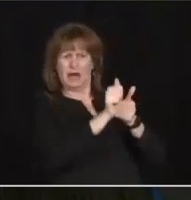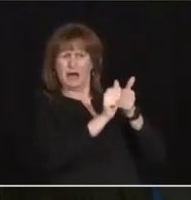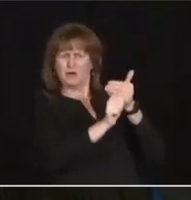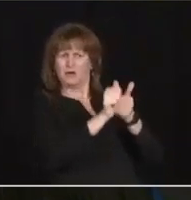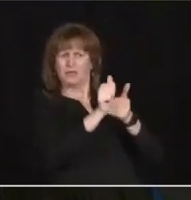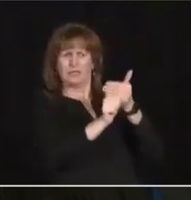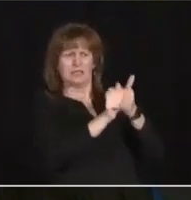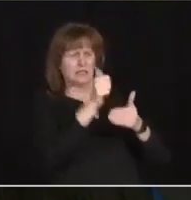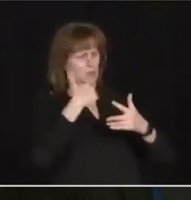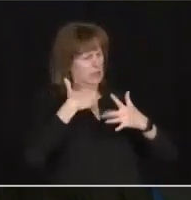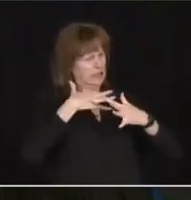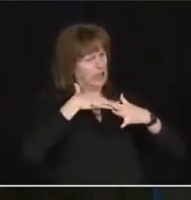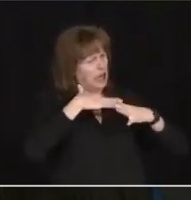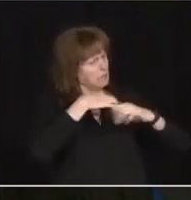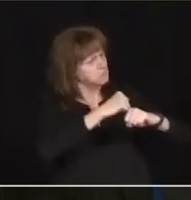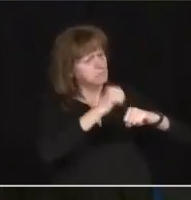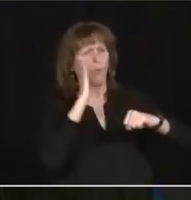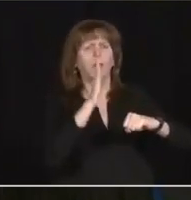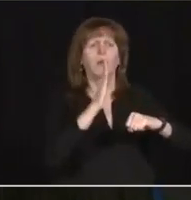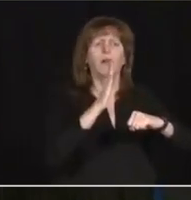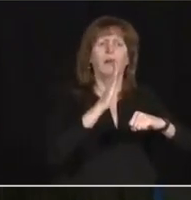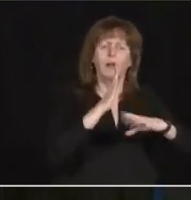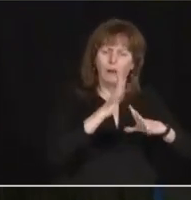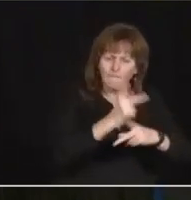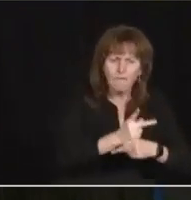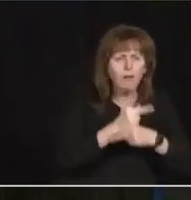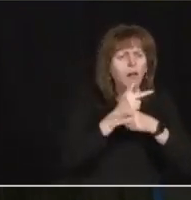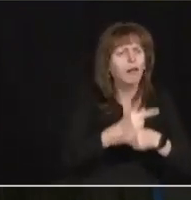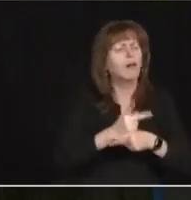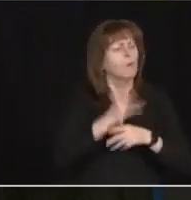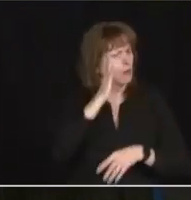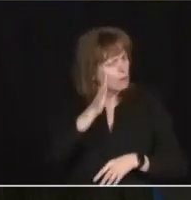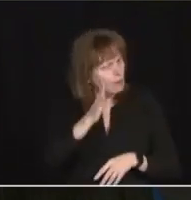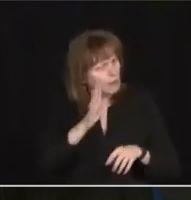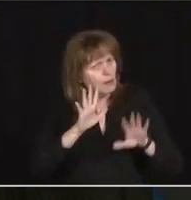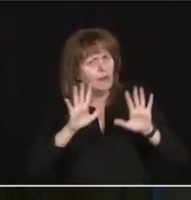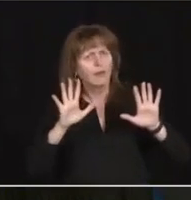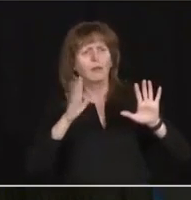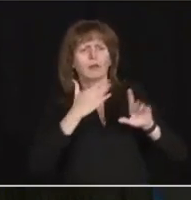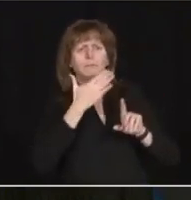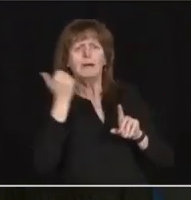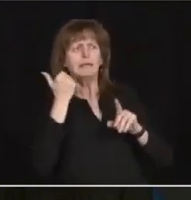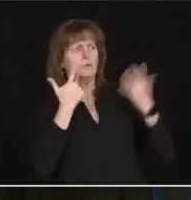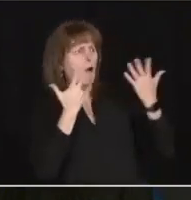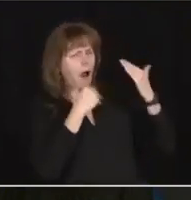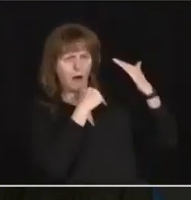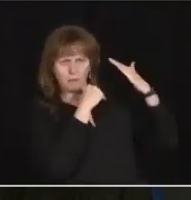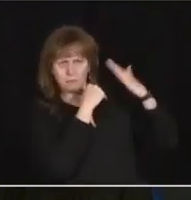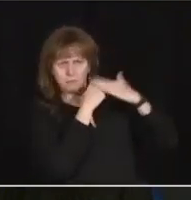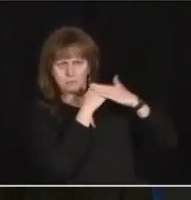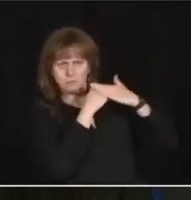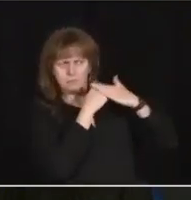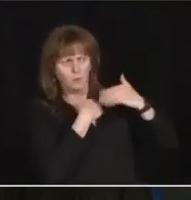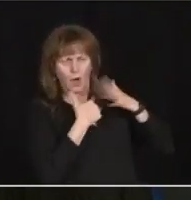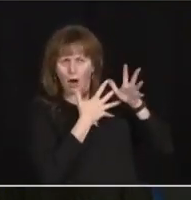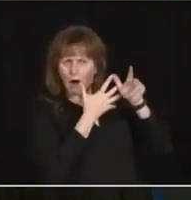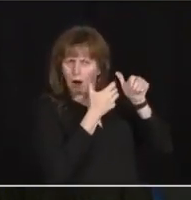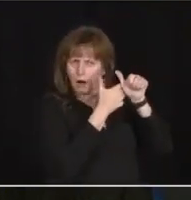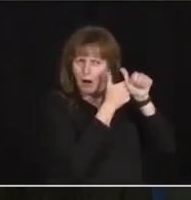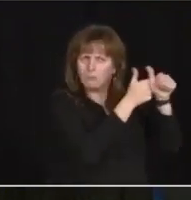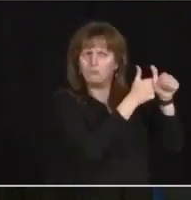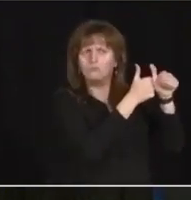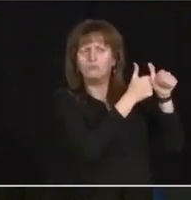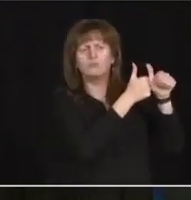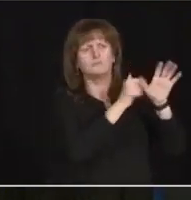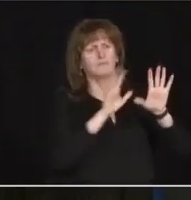We will continue to act based on the best advice available to us. No one wants the economy to open up